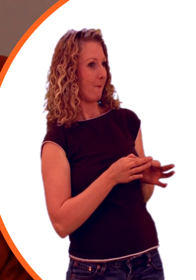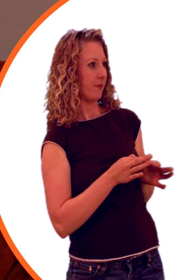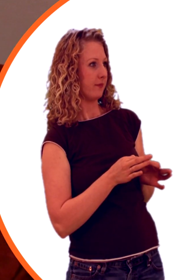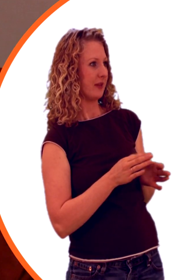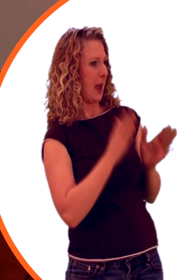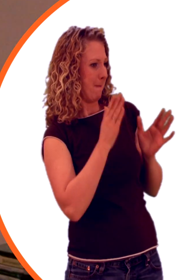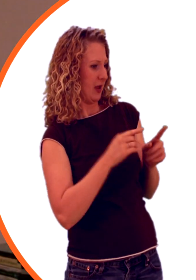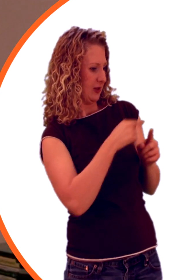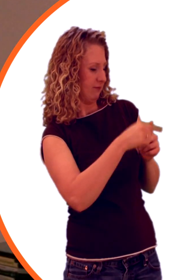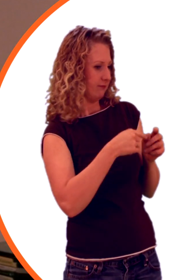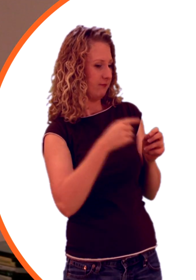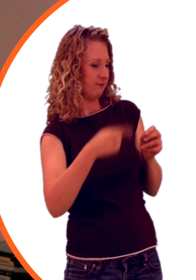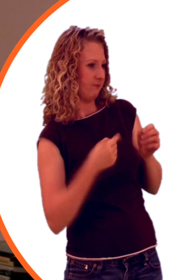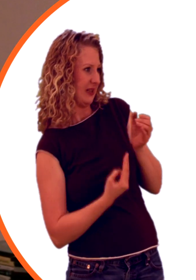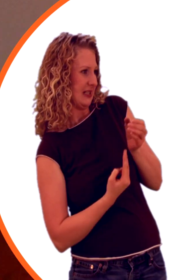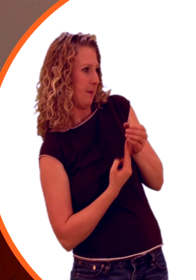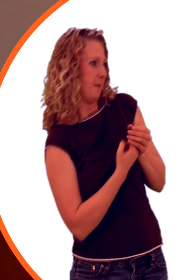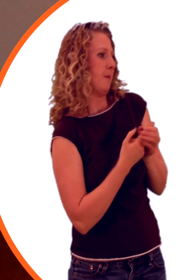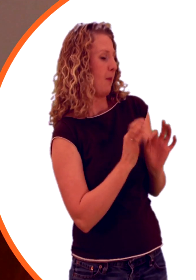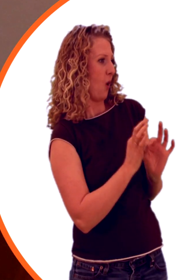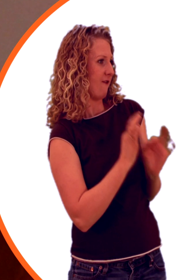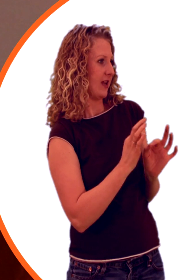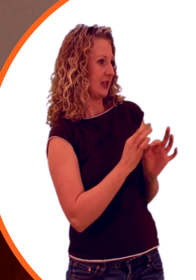What's that? I want to try this out.